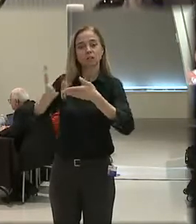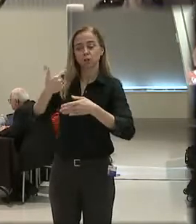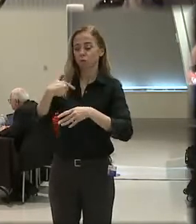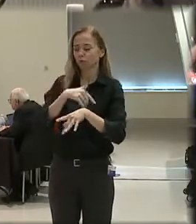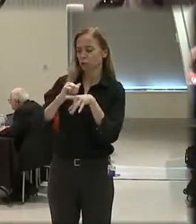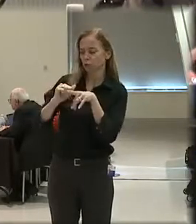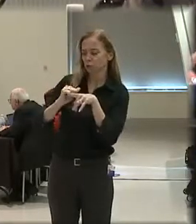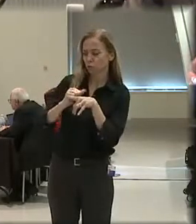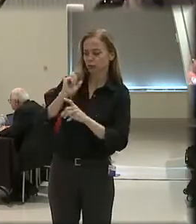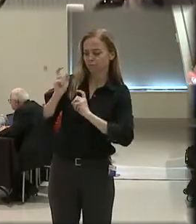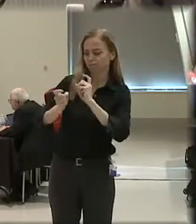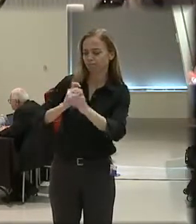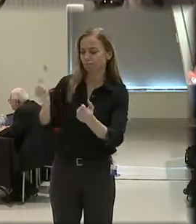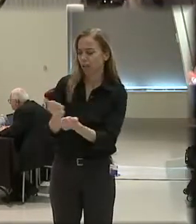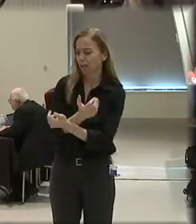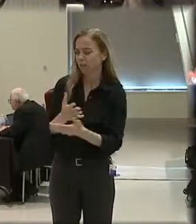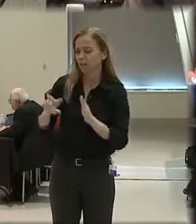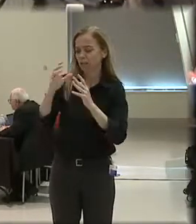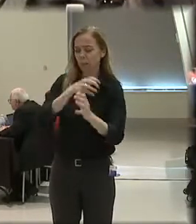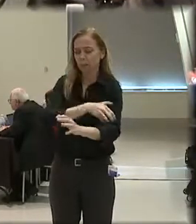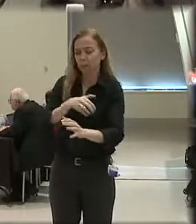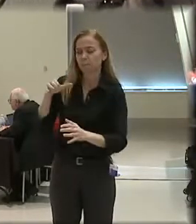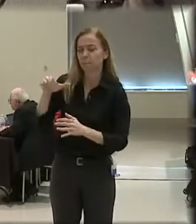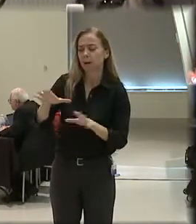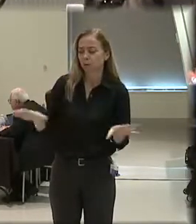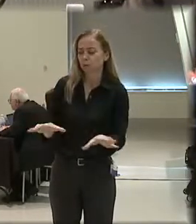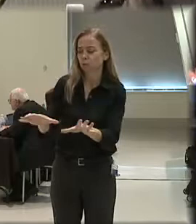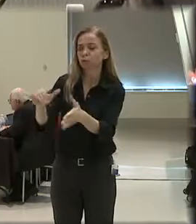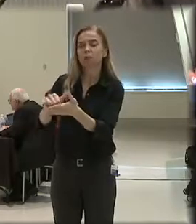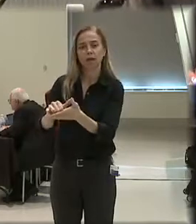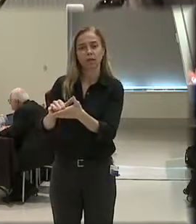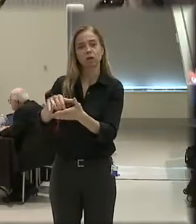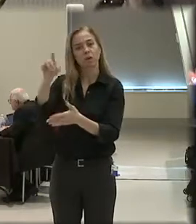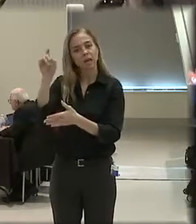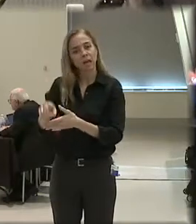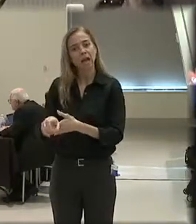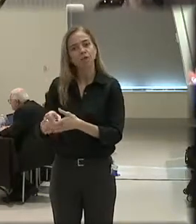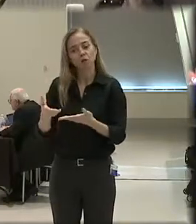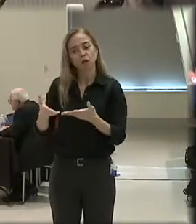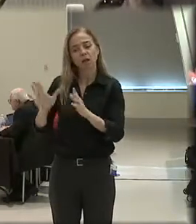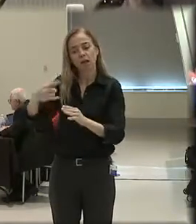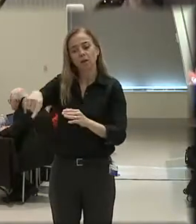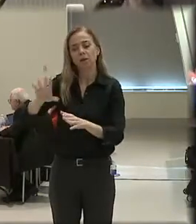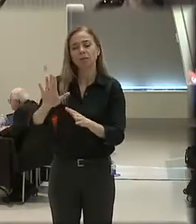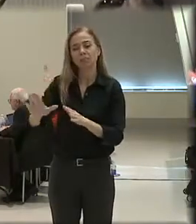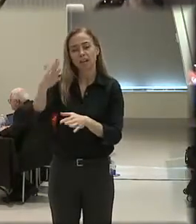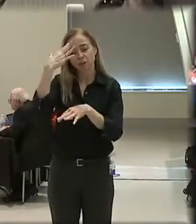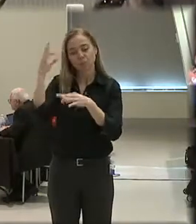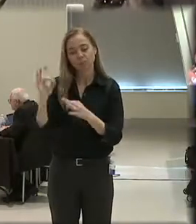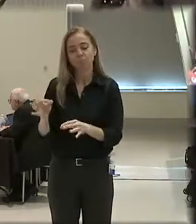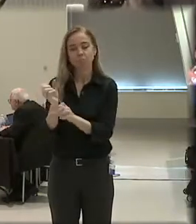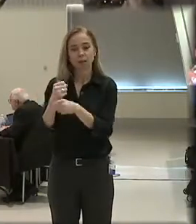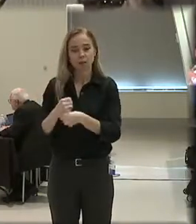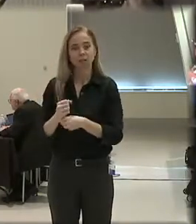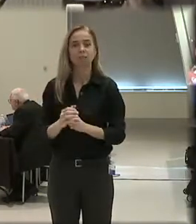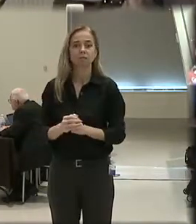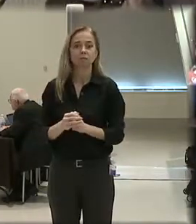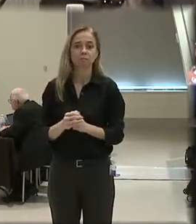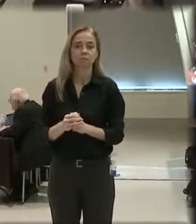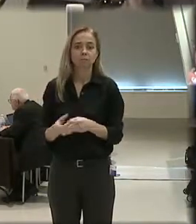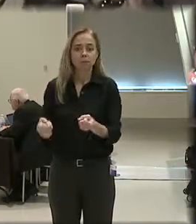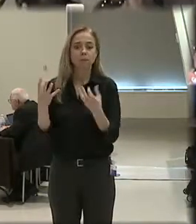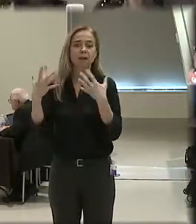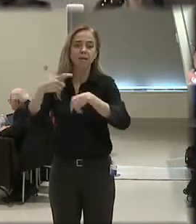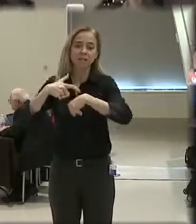them, and we equip them, and we give them the power and the authority to do that, and we have to allow for their judgment. Many, many times,